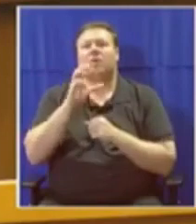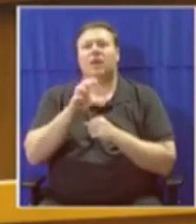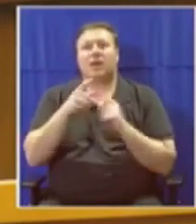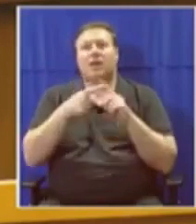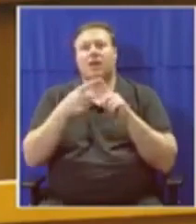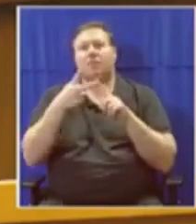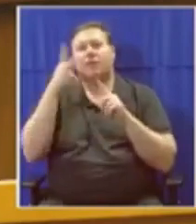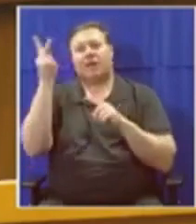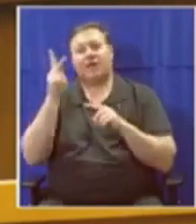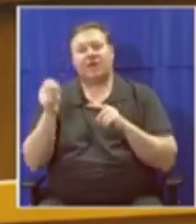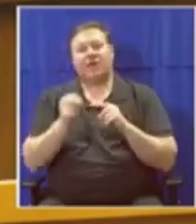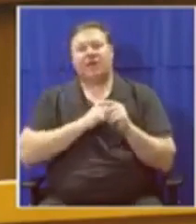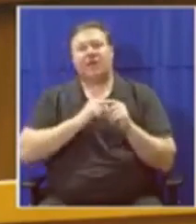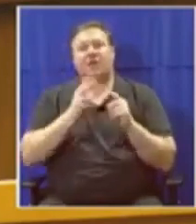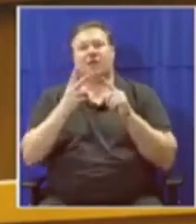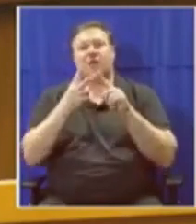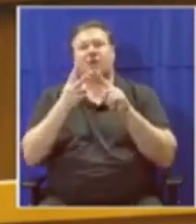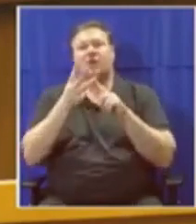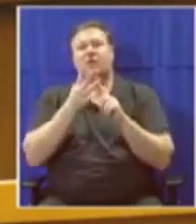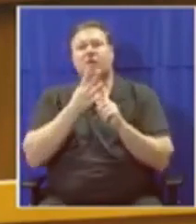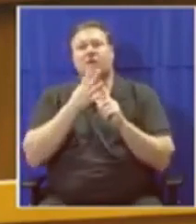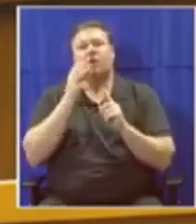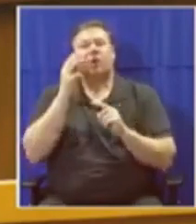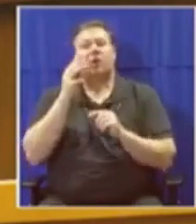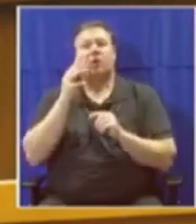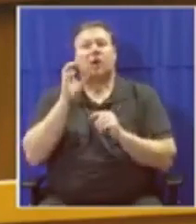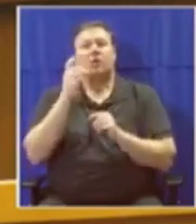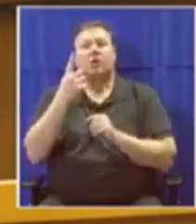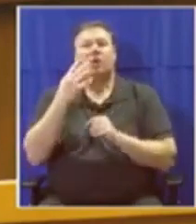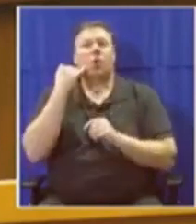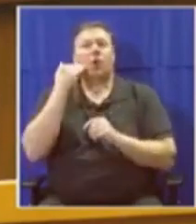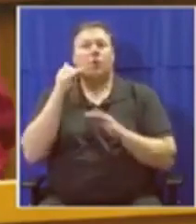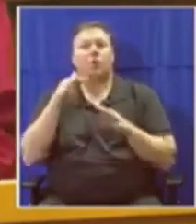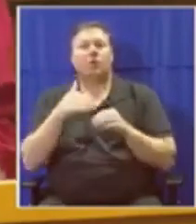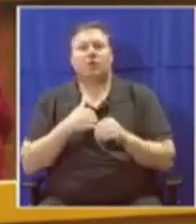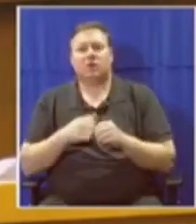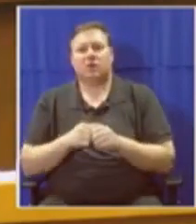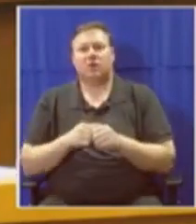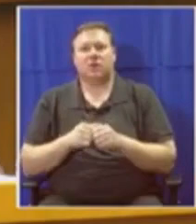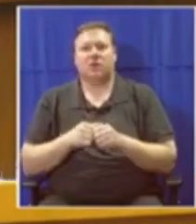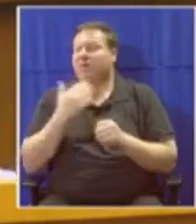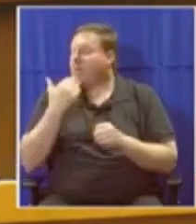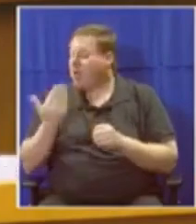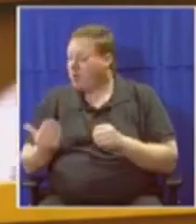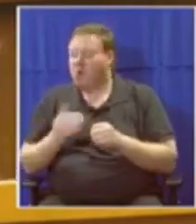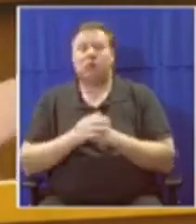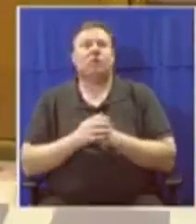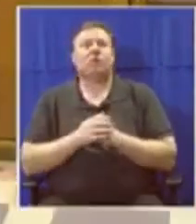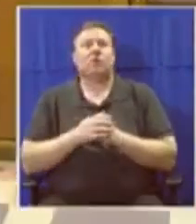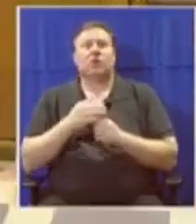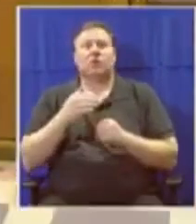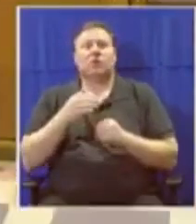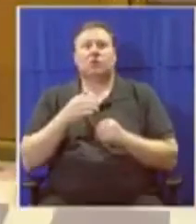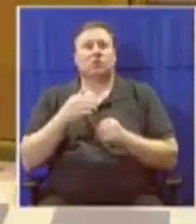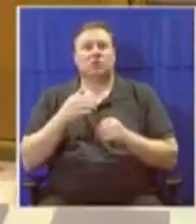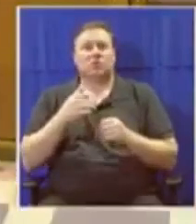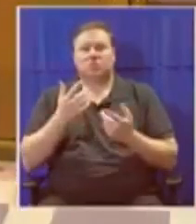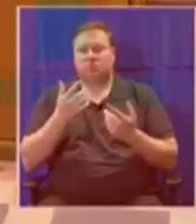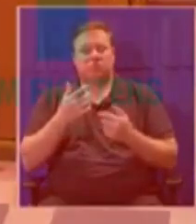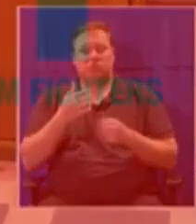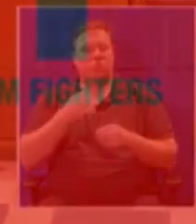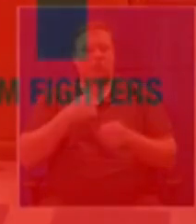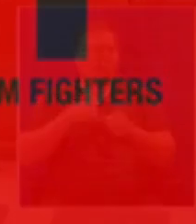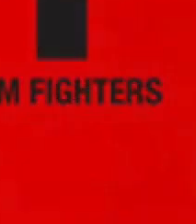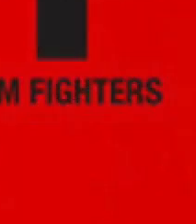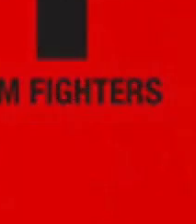Gauteng, and Gauteng are mainly dominated by the white people. you very much. We are against the anti-transformed tourism.